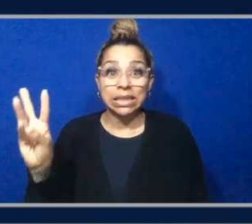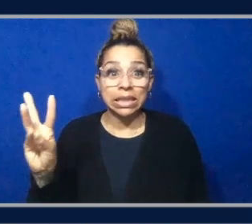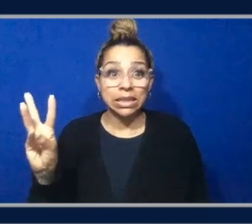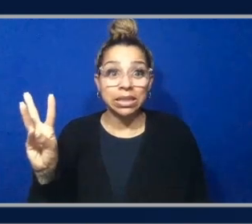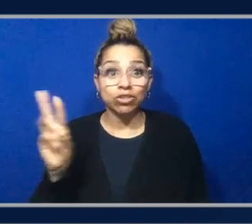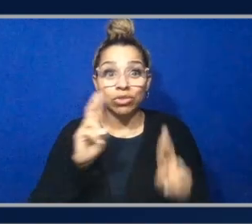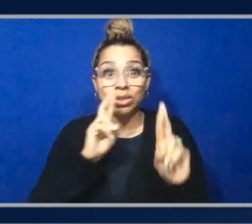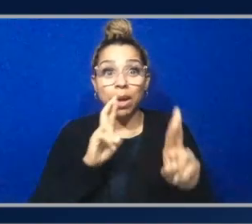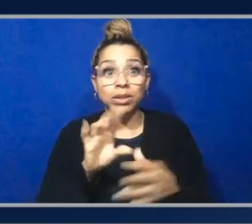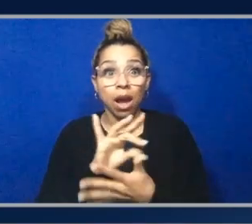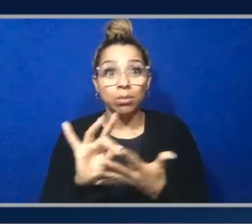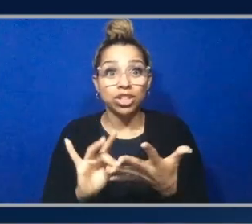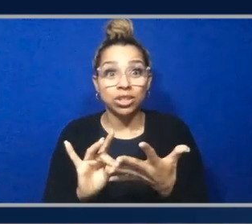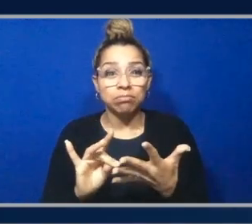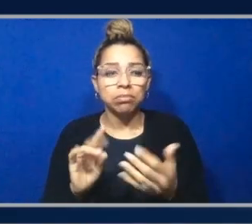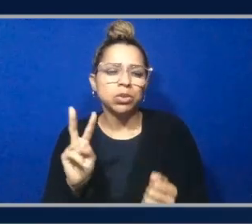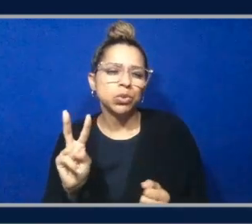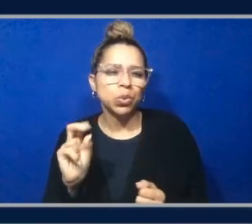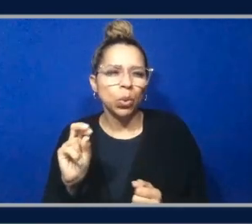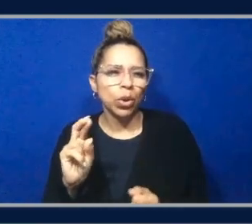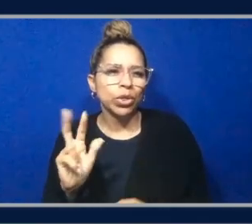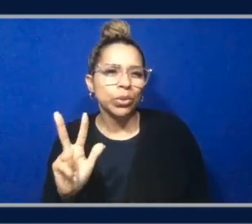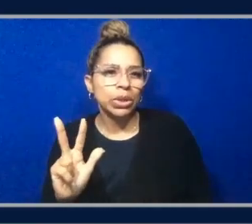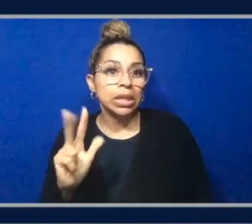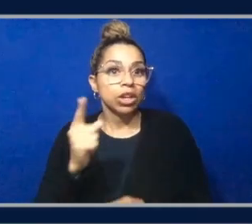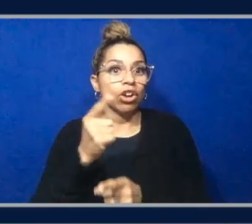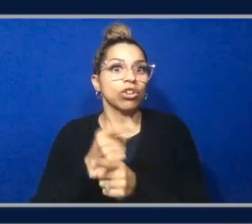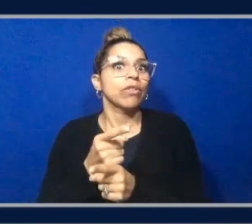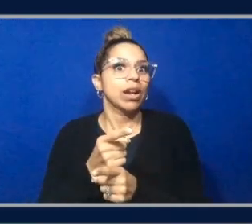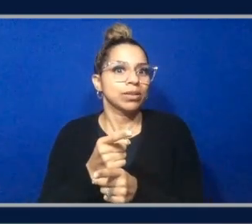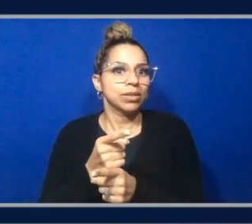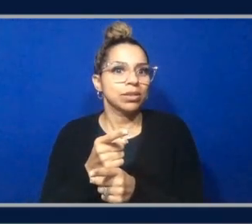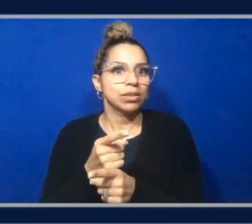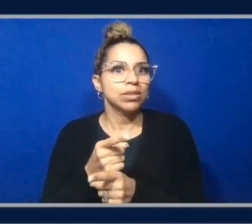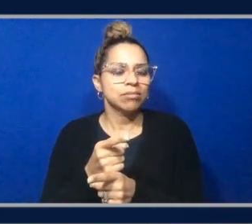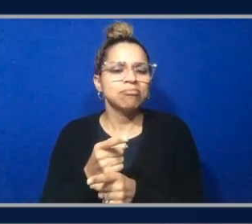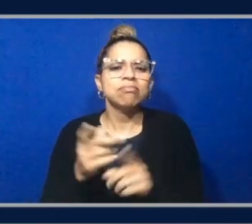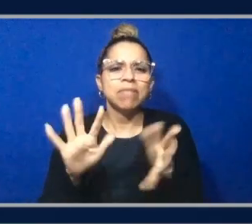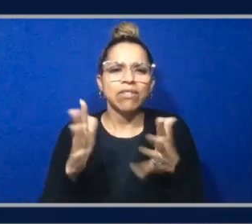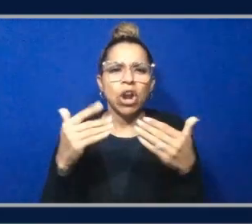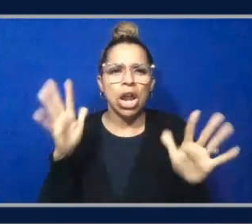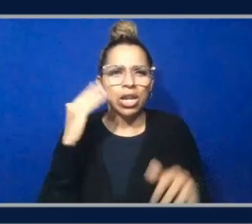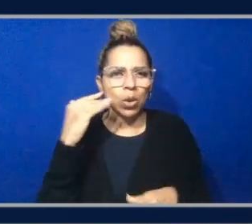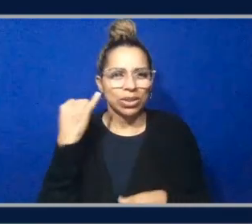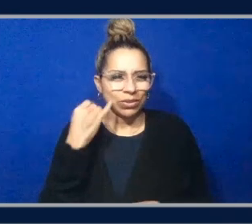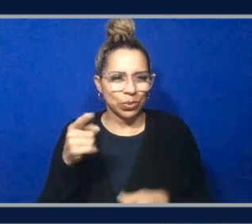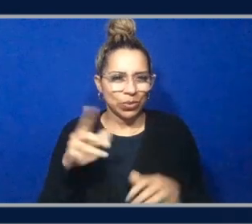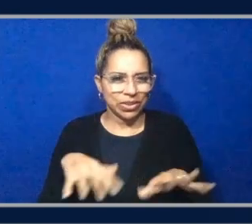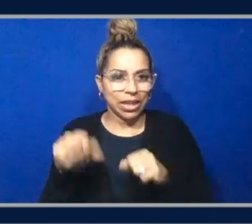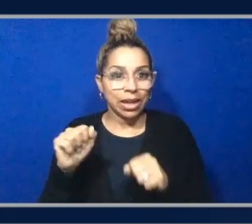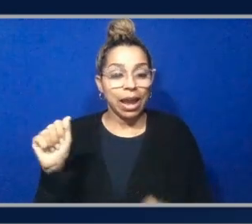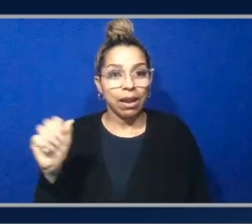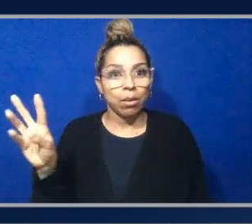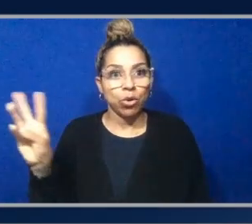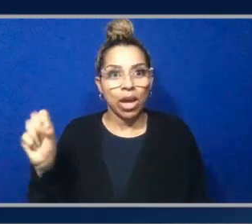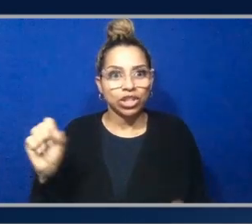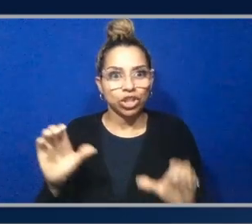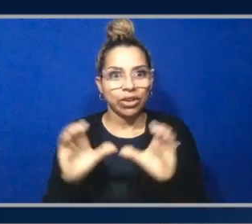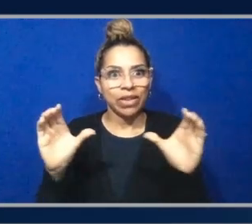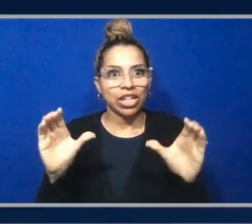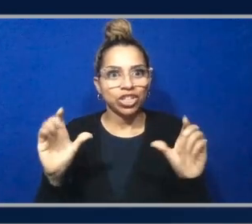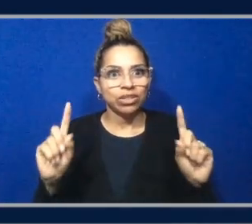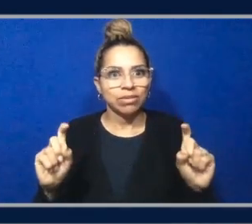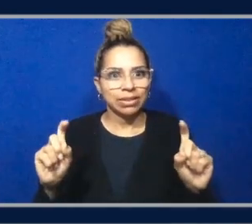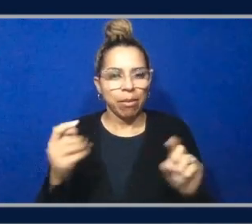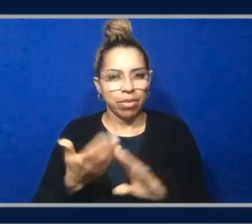either two or three of those are correct. That's right. That's something that like everyone kind of already knows is you've taken an AWS certification in the past. However, the